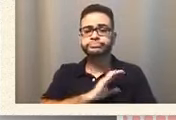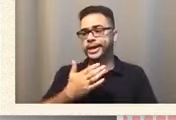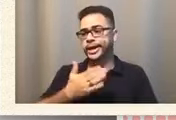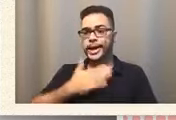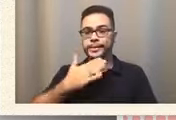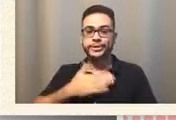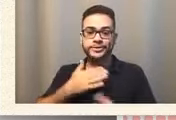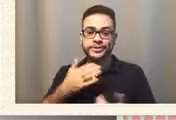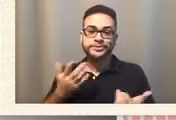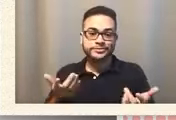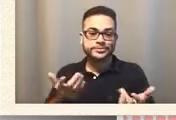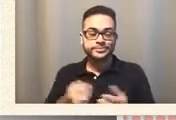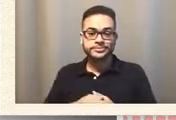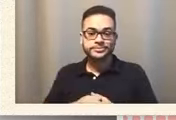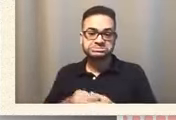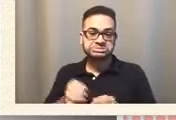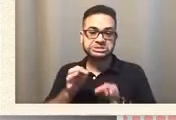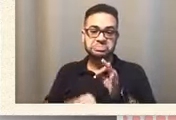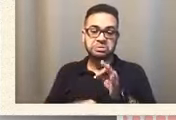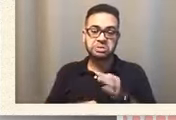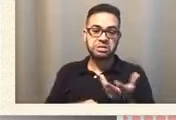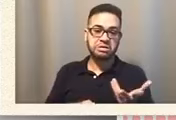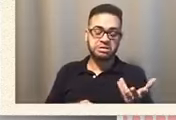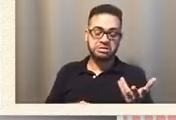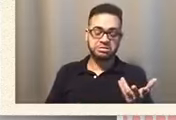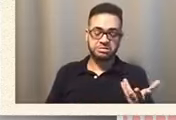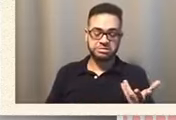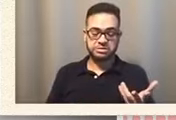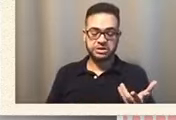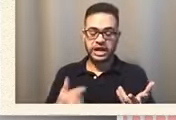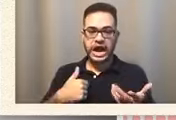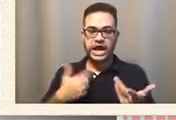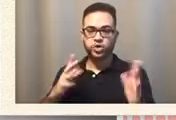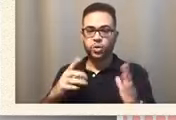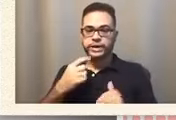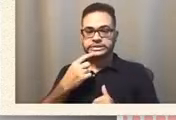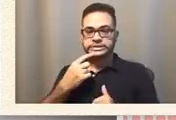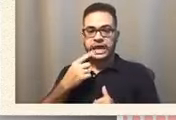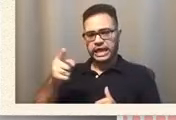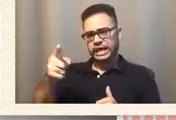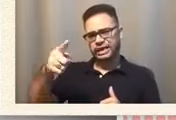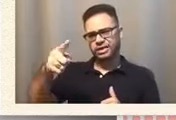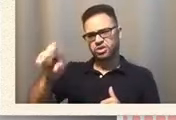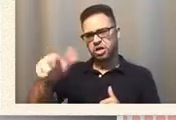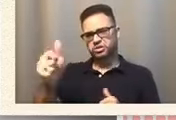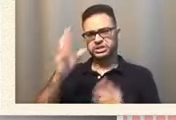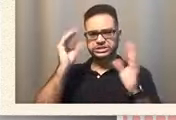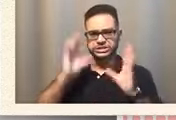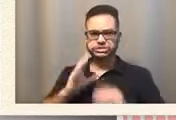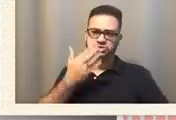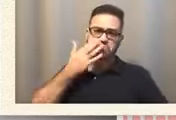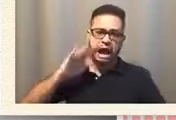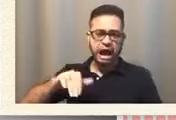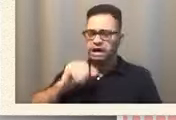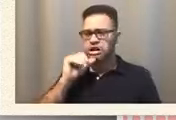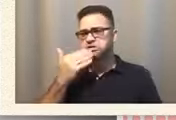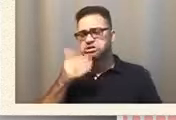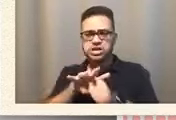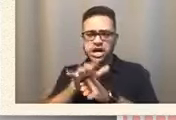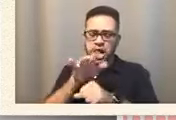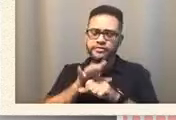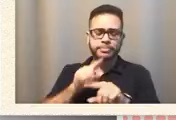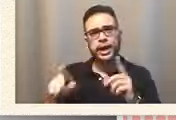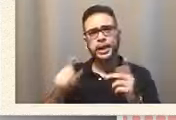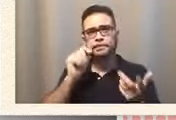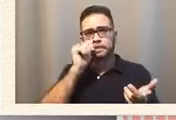And I mean, I don't want to say that they're bad and stuff, but it means a lot. It means